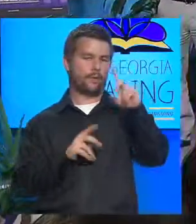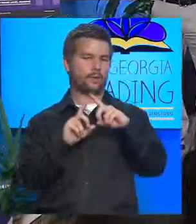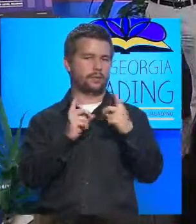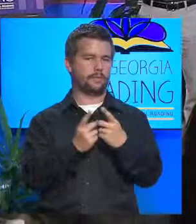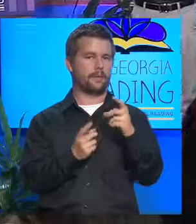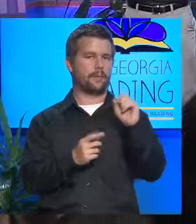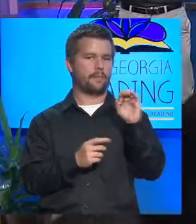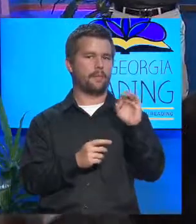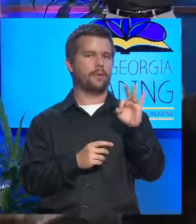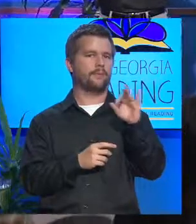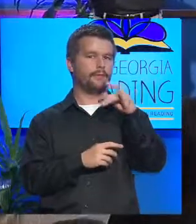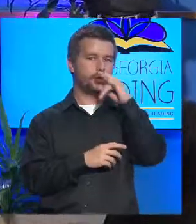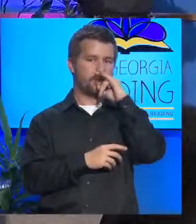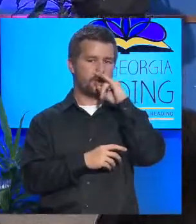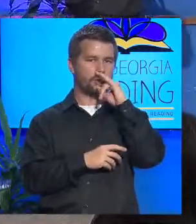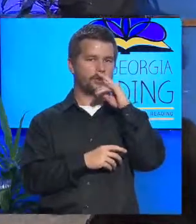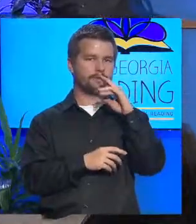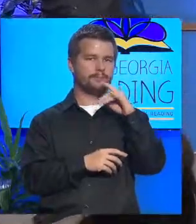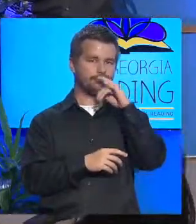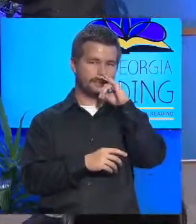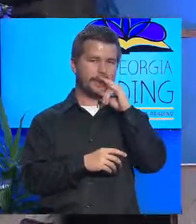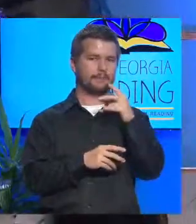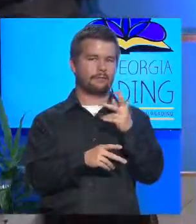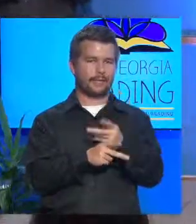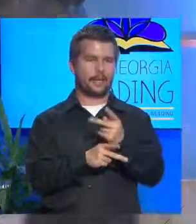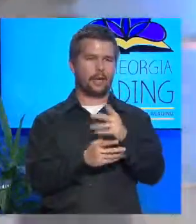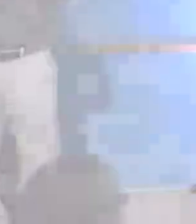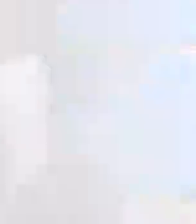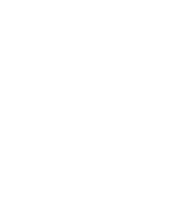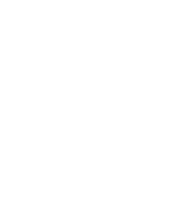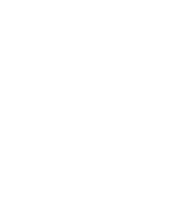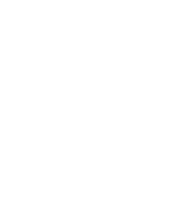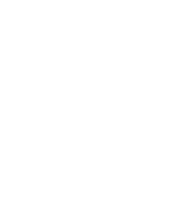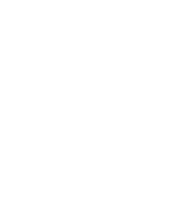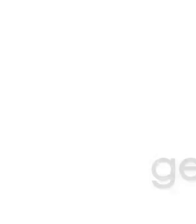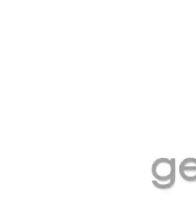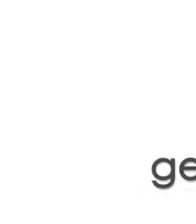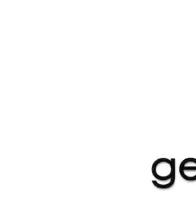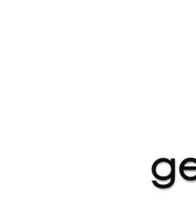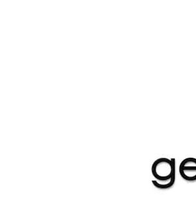of Early Child Care and Learning. Thank you. Thank you.